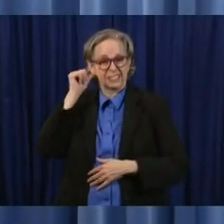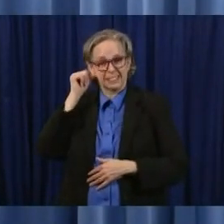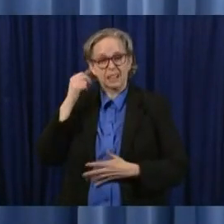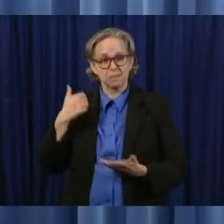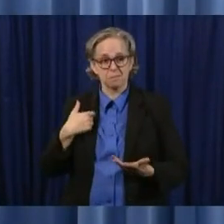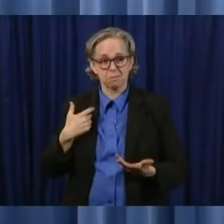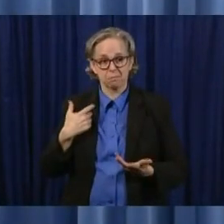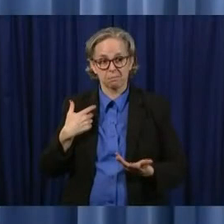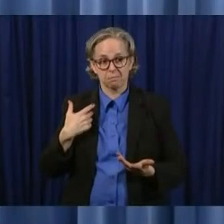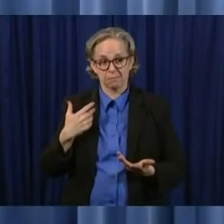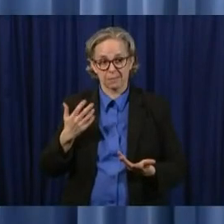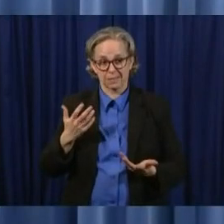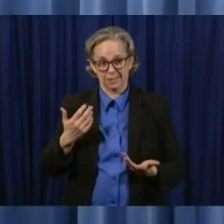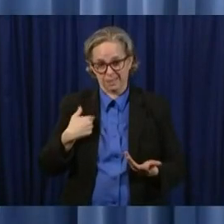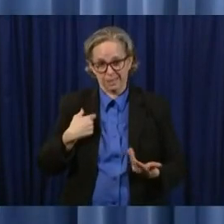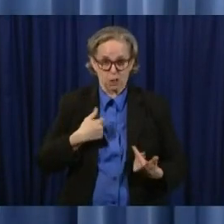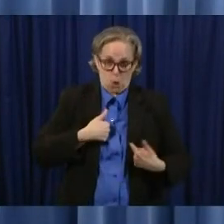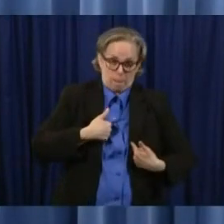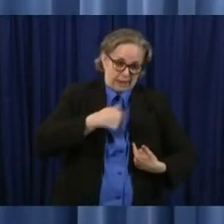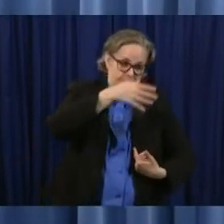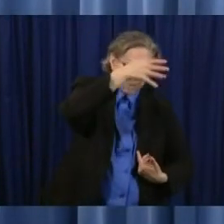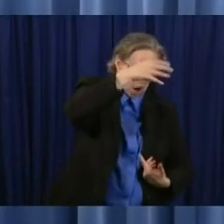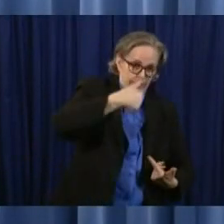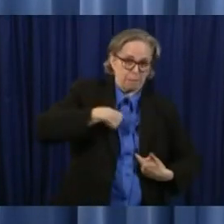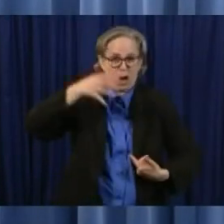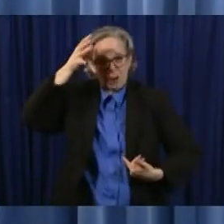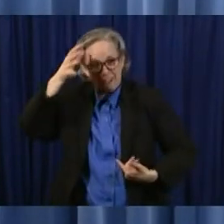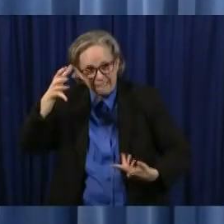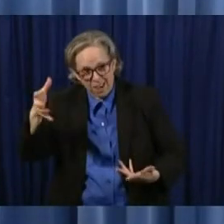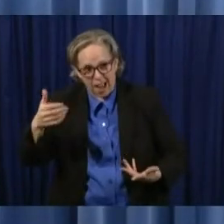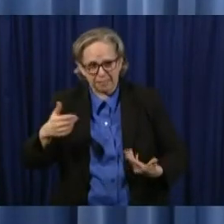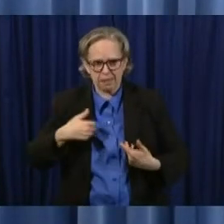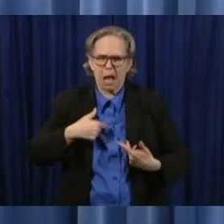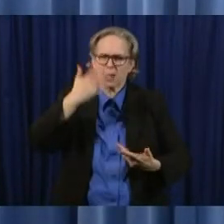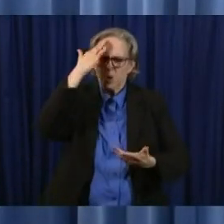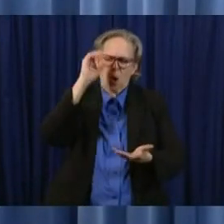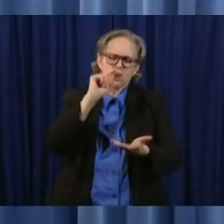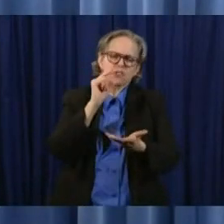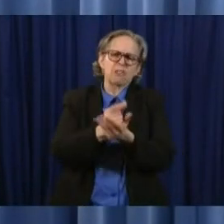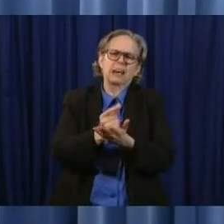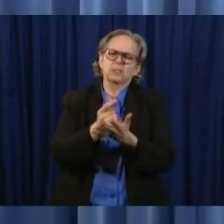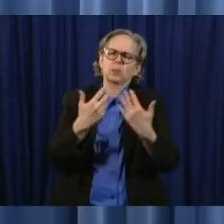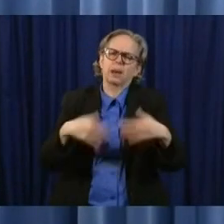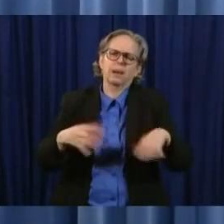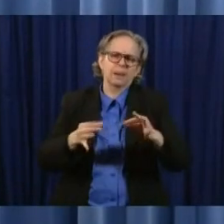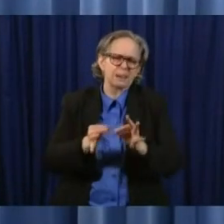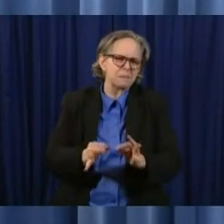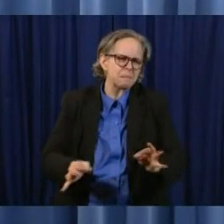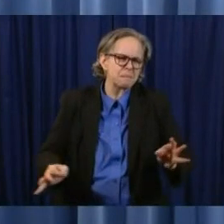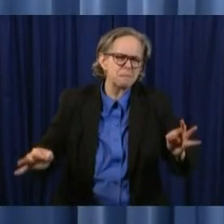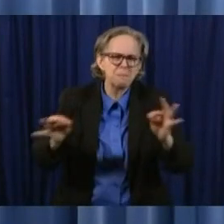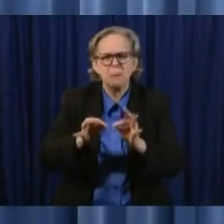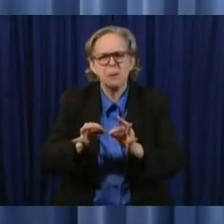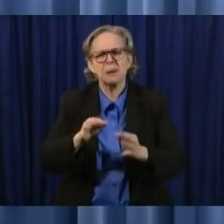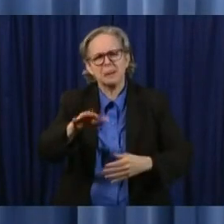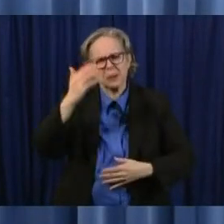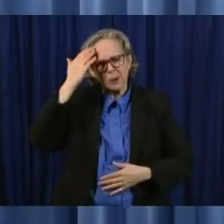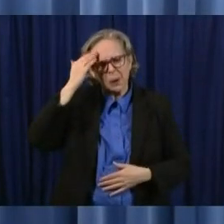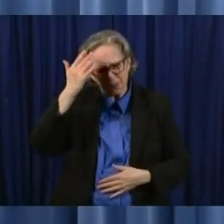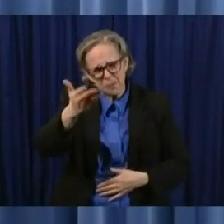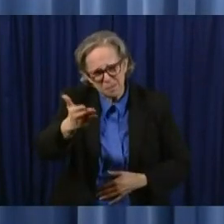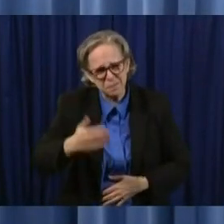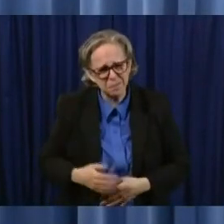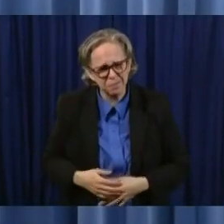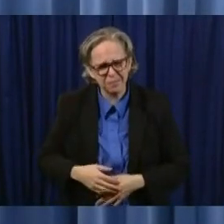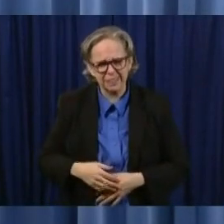of 24 Fran I know about graduations we know how important they are there are occasions